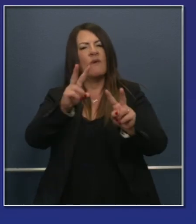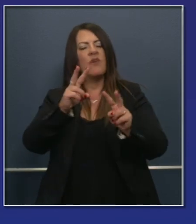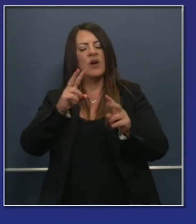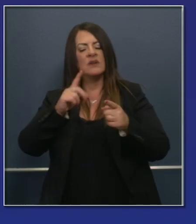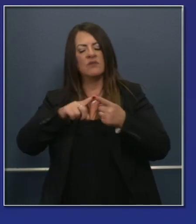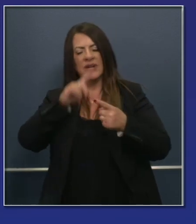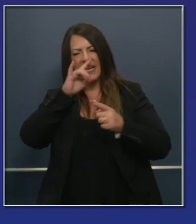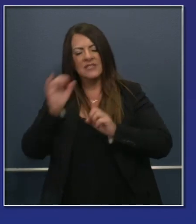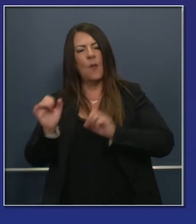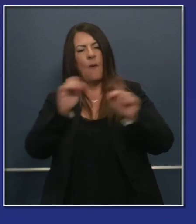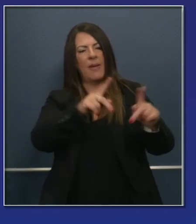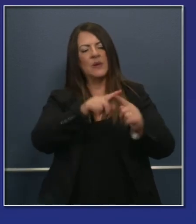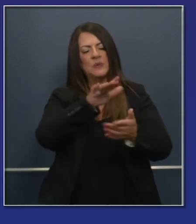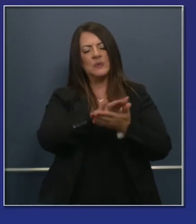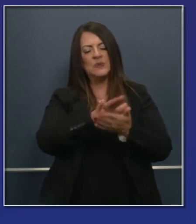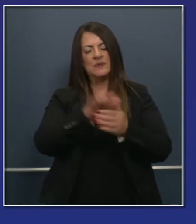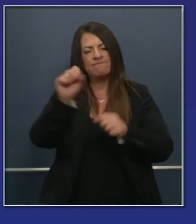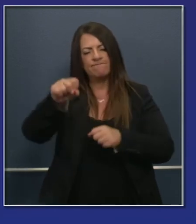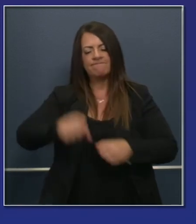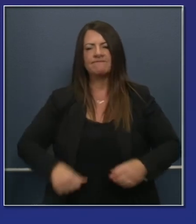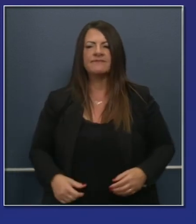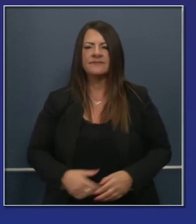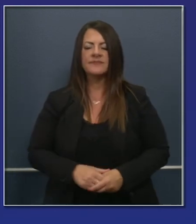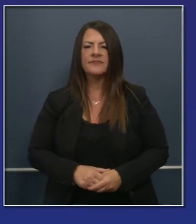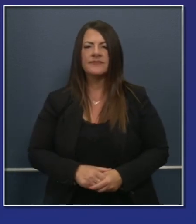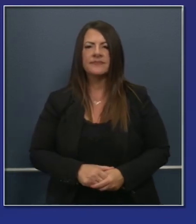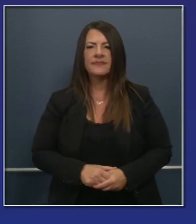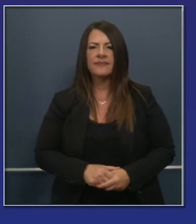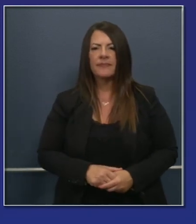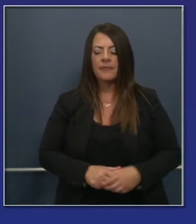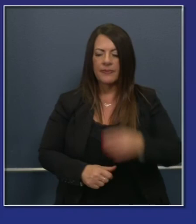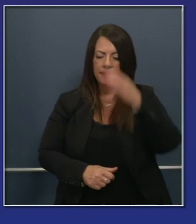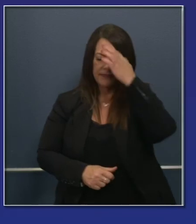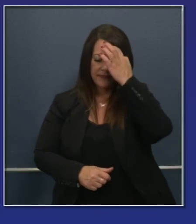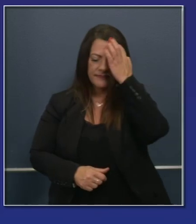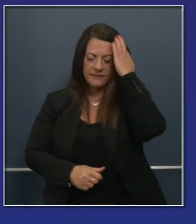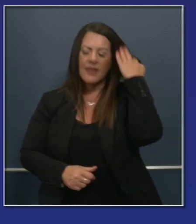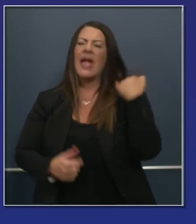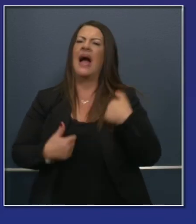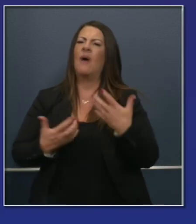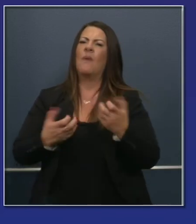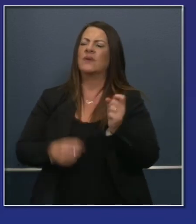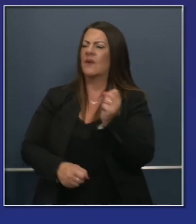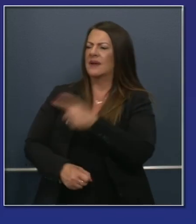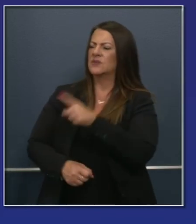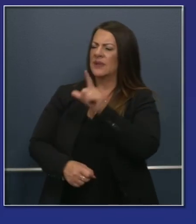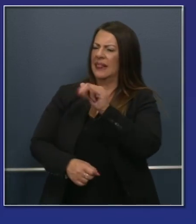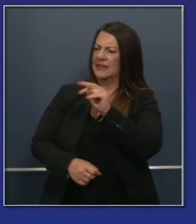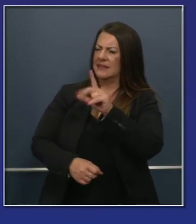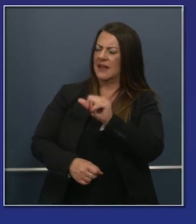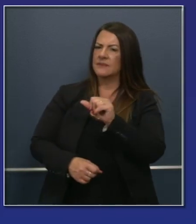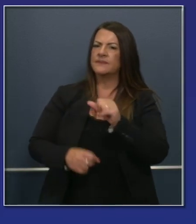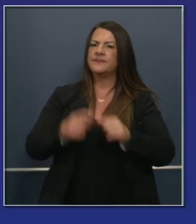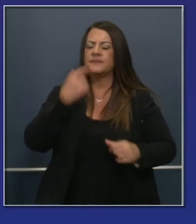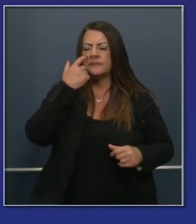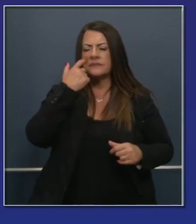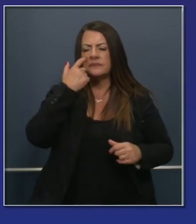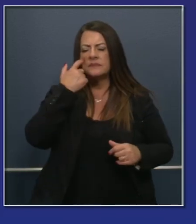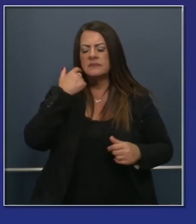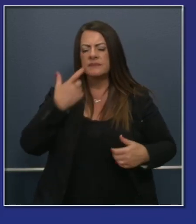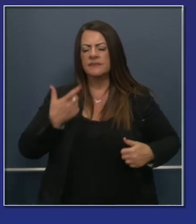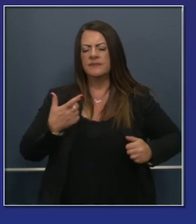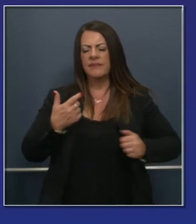All right. And Linda, perhaps just, if I may, just because I think it's important, the guidelines we put out recently